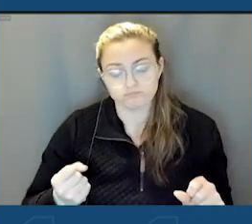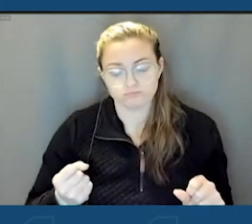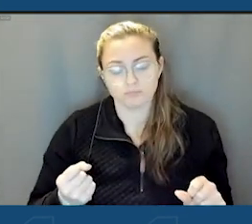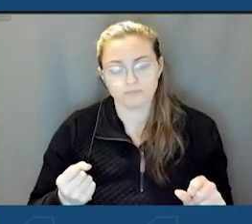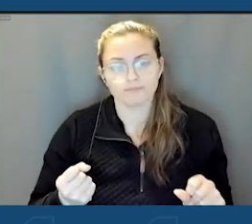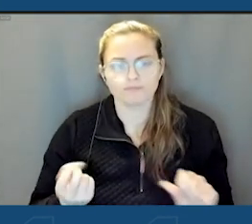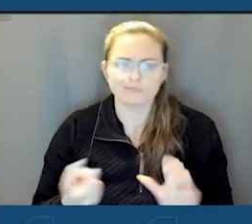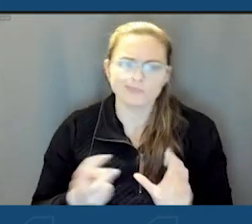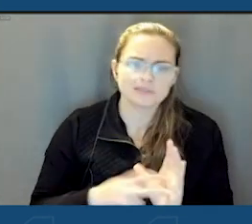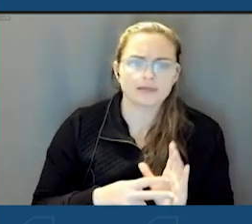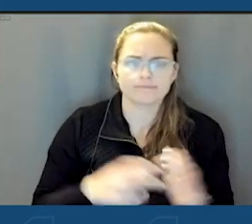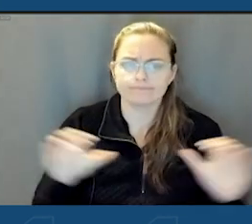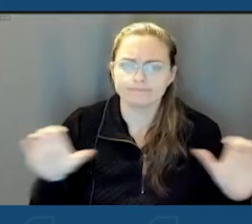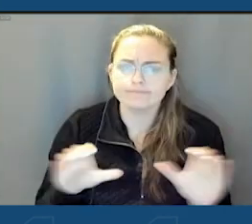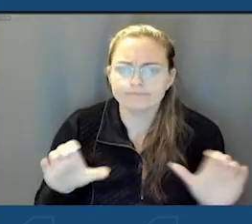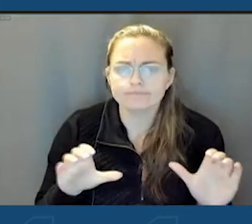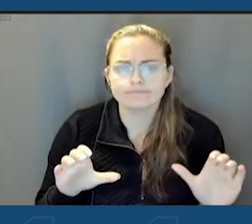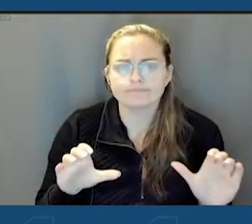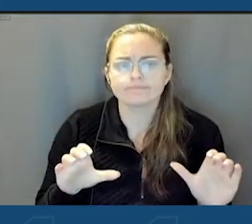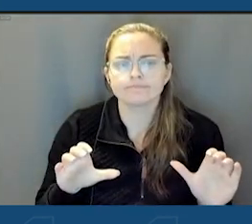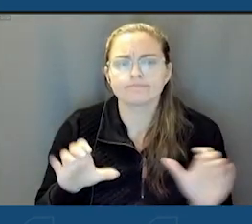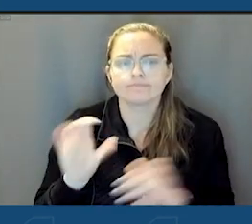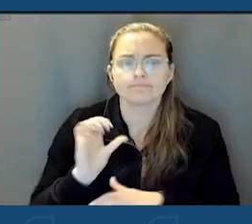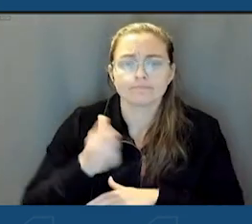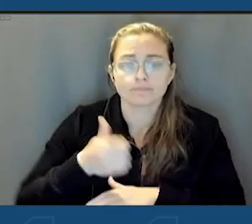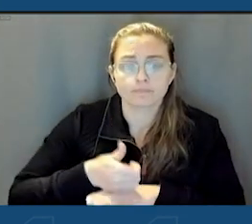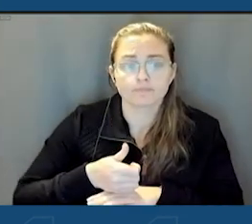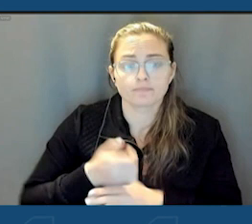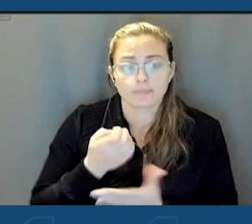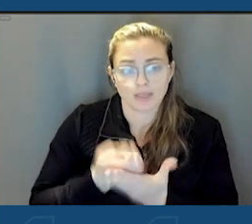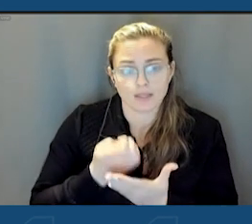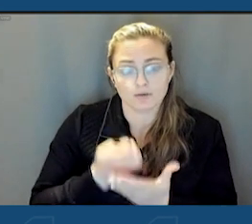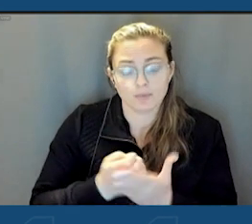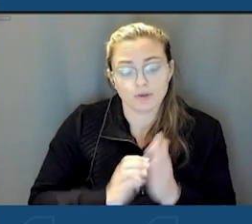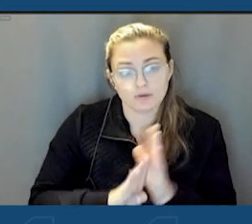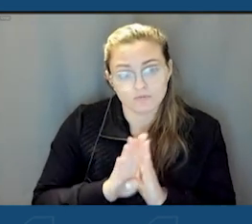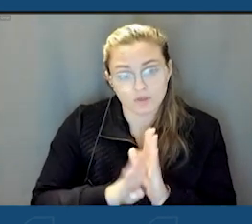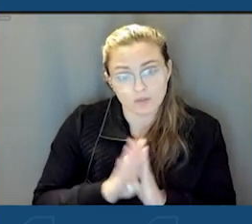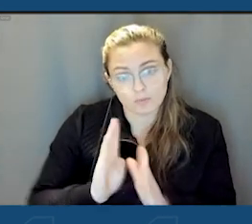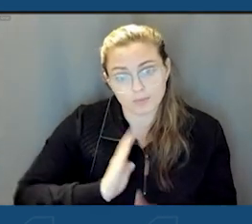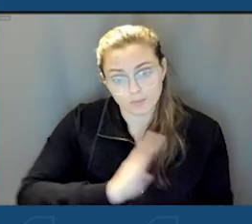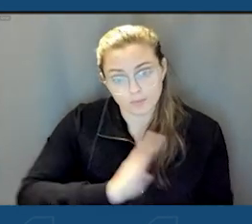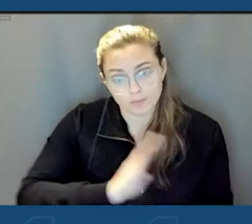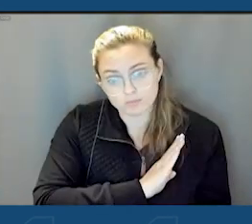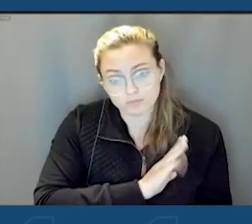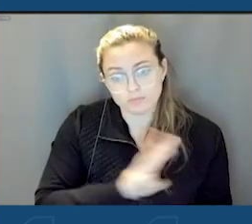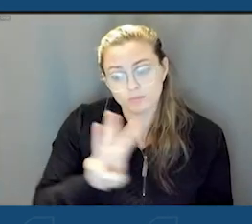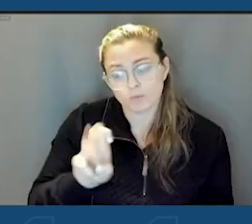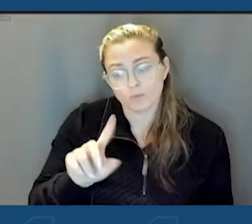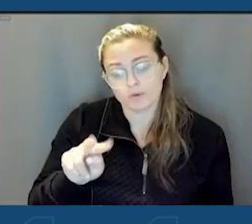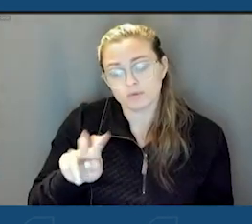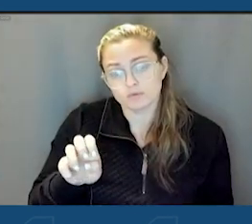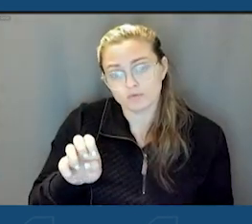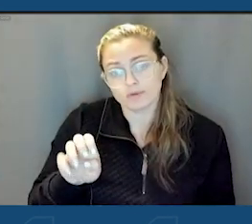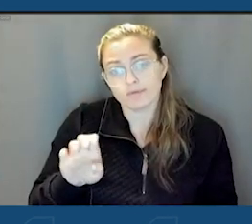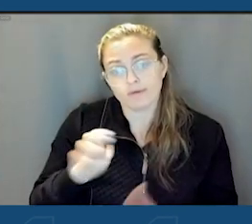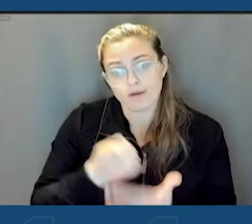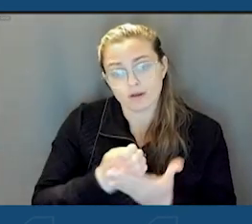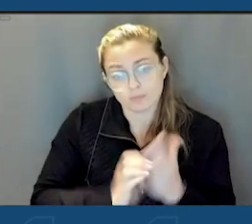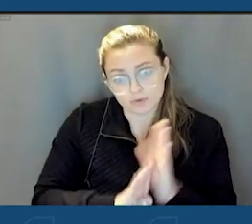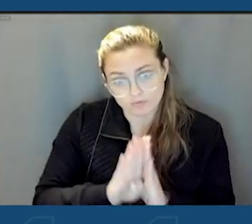and take some actions. We created the economic development board, the Wellsville economic development board.